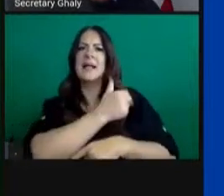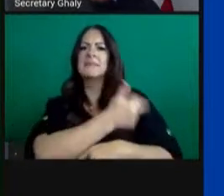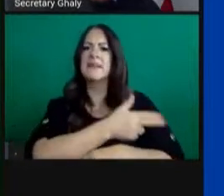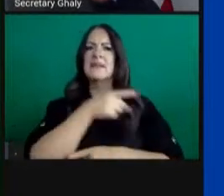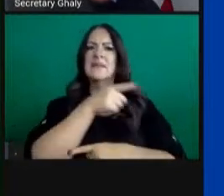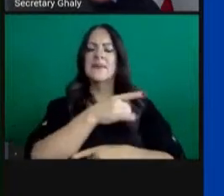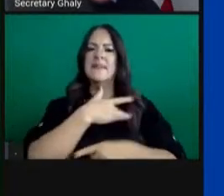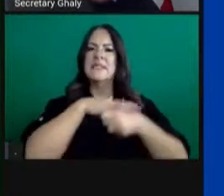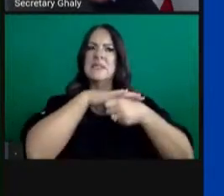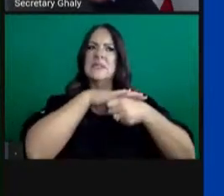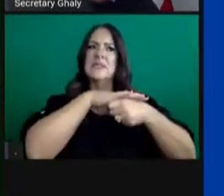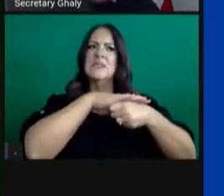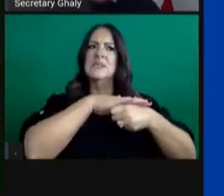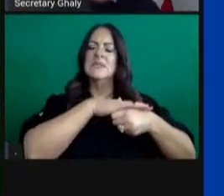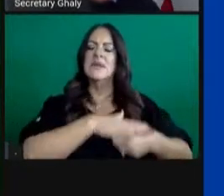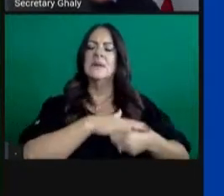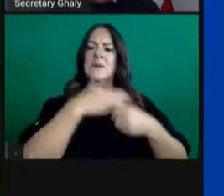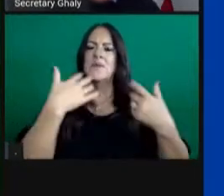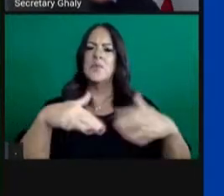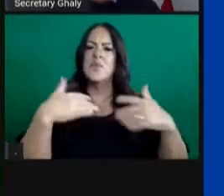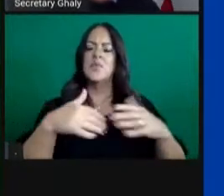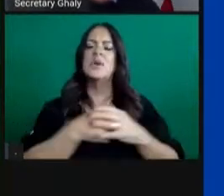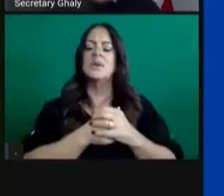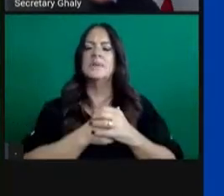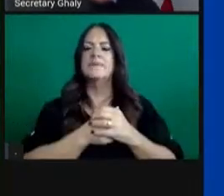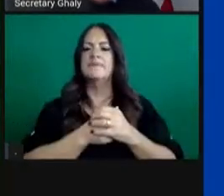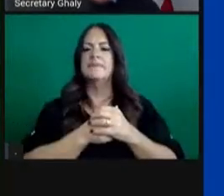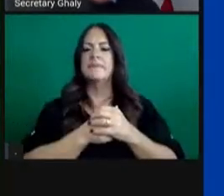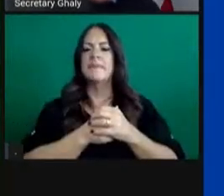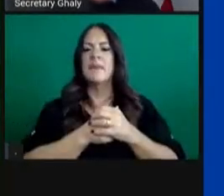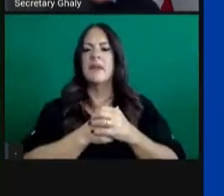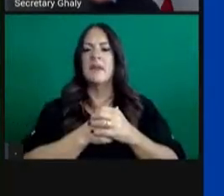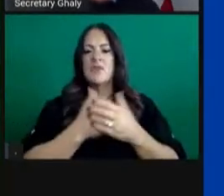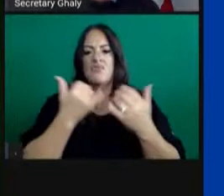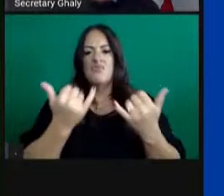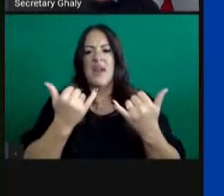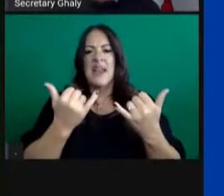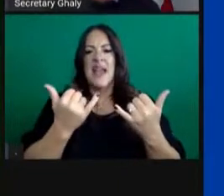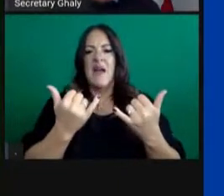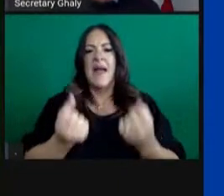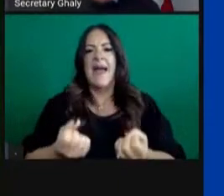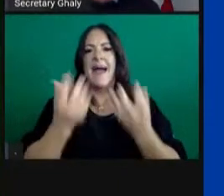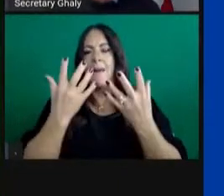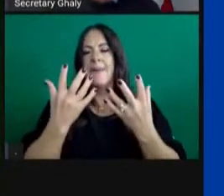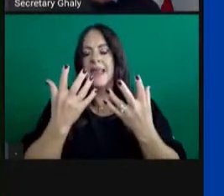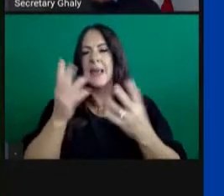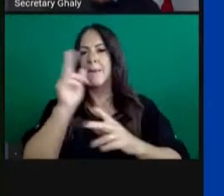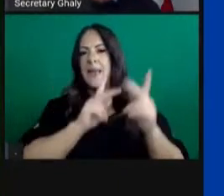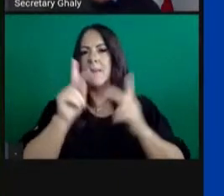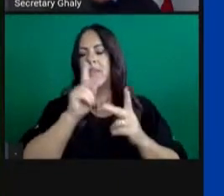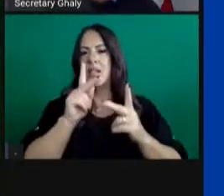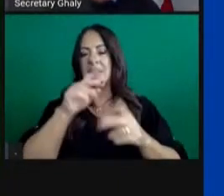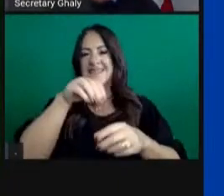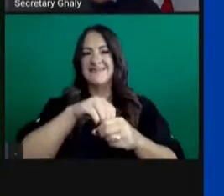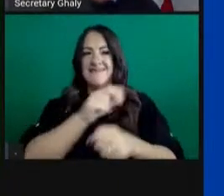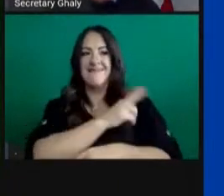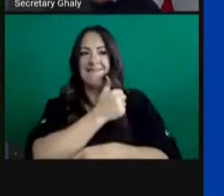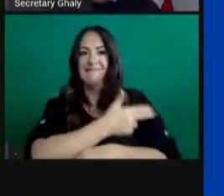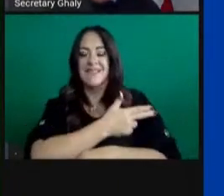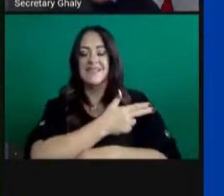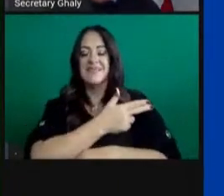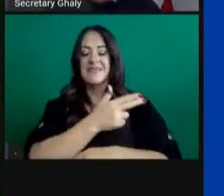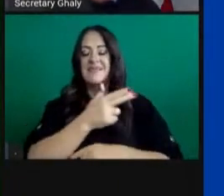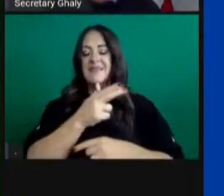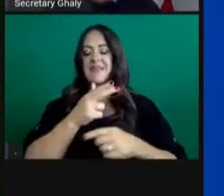We are looking at the numbers. Over 20,000 current hospital admissions due to COVID, seeing a